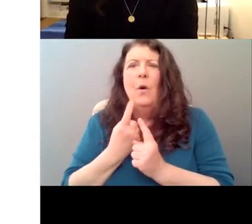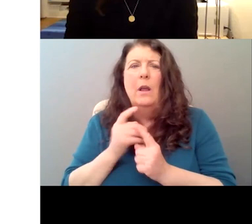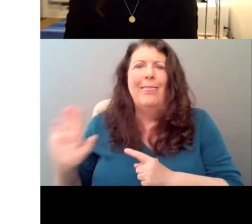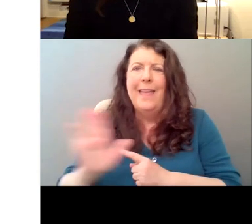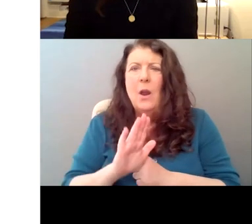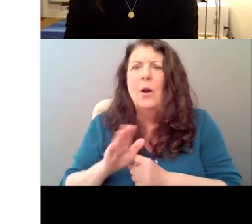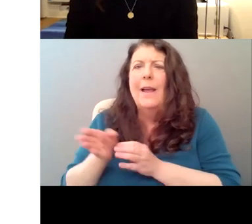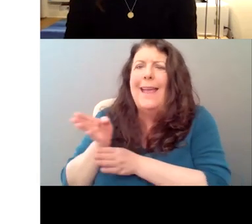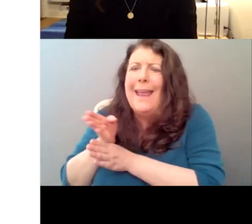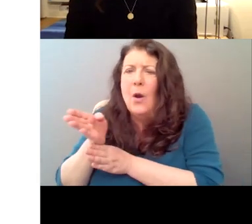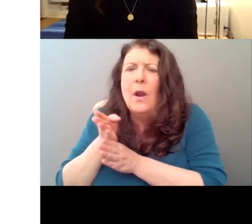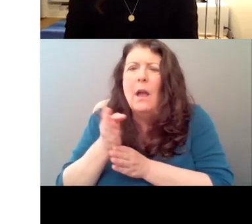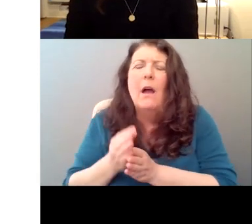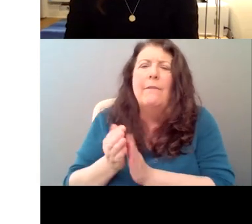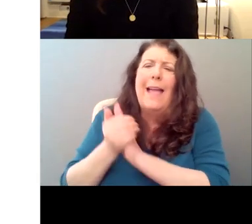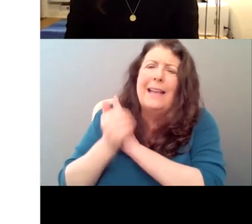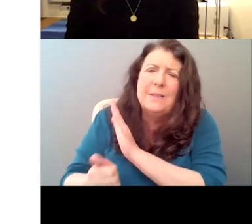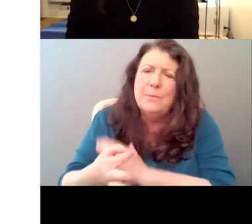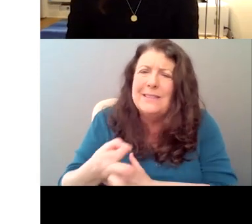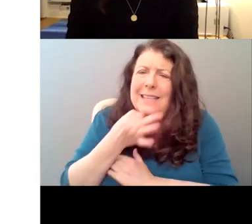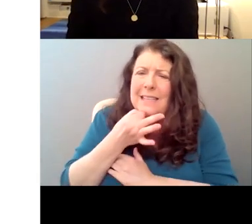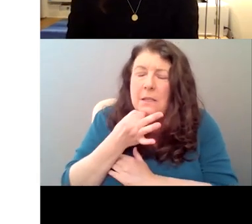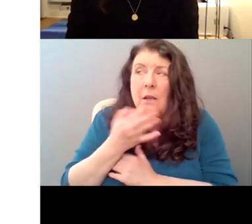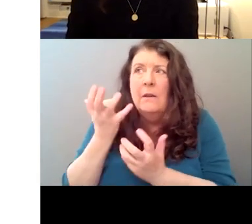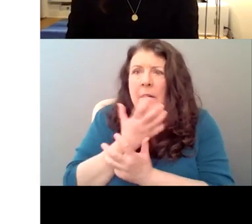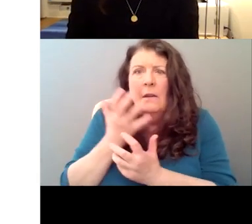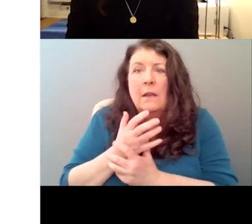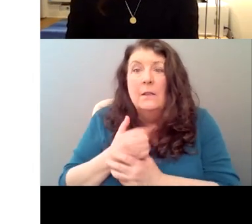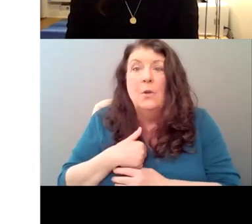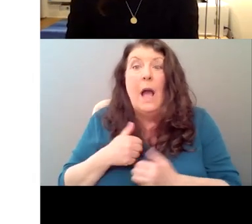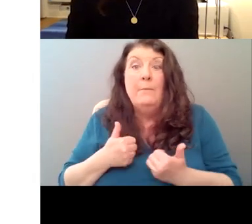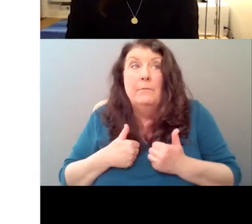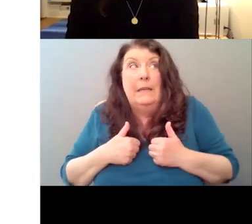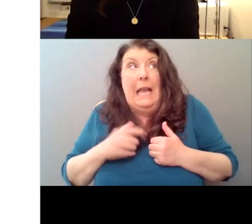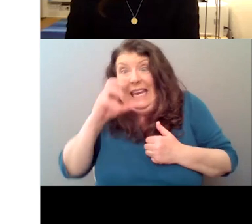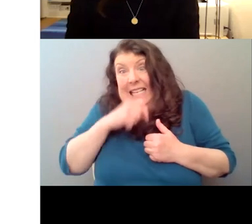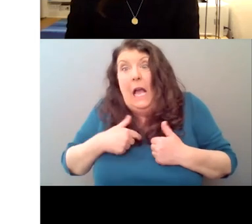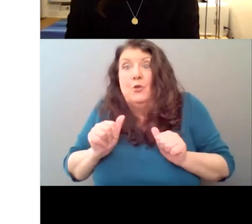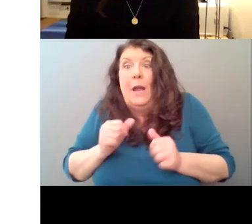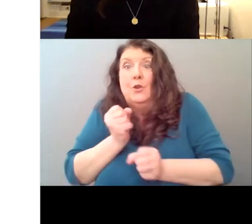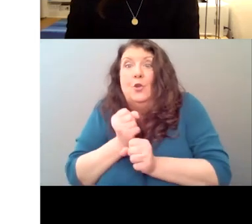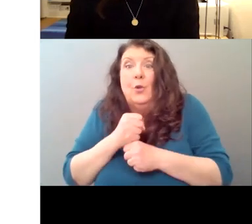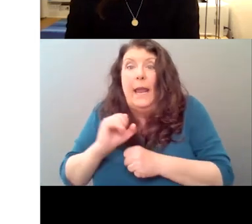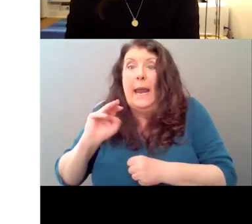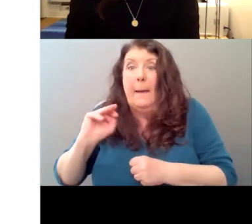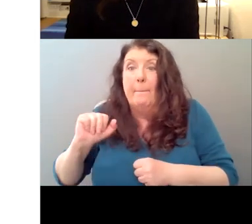to how you pull something like this off. But I guess I'm just trying to create a map. Right. Um,